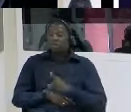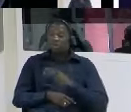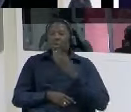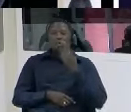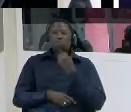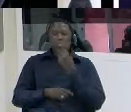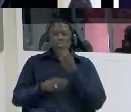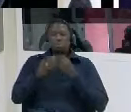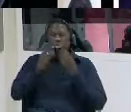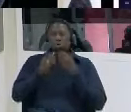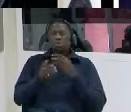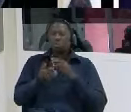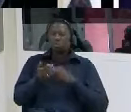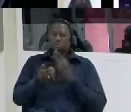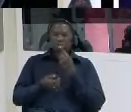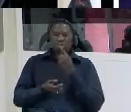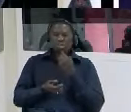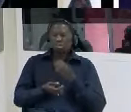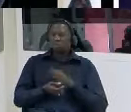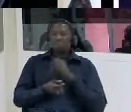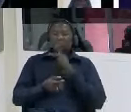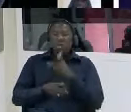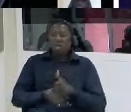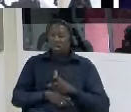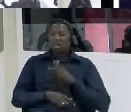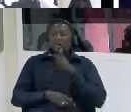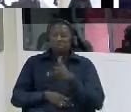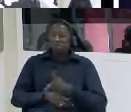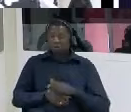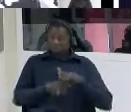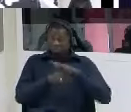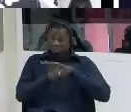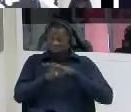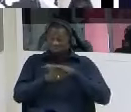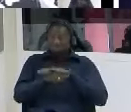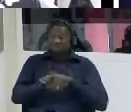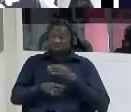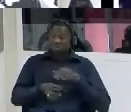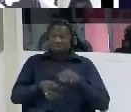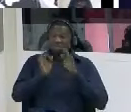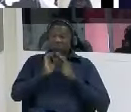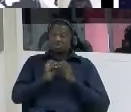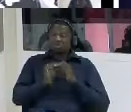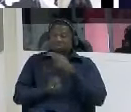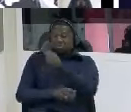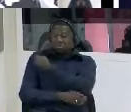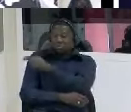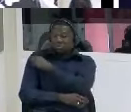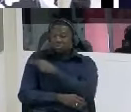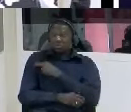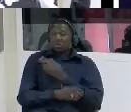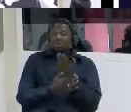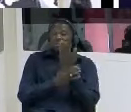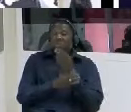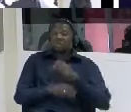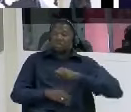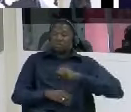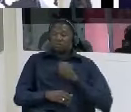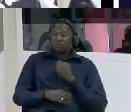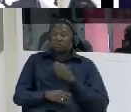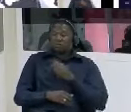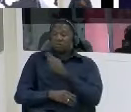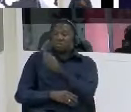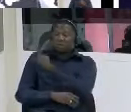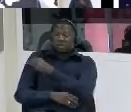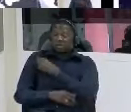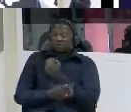was taken to pre to the to the hospital the doctor refused to admit me saying that i am a